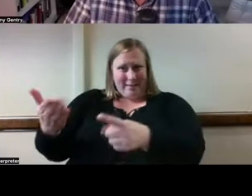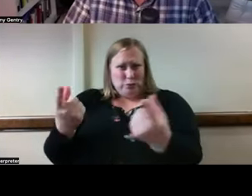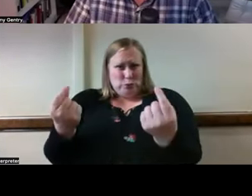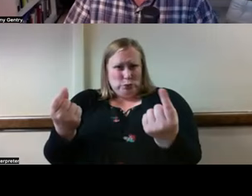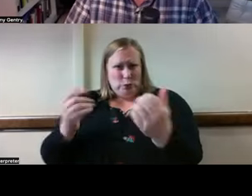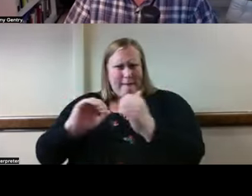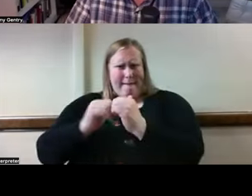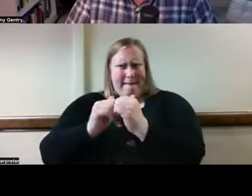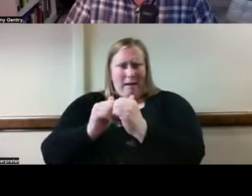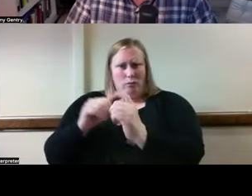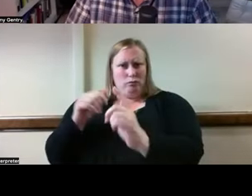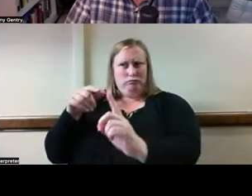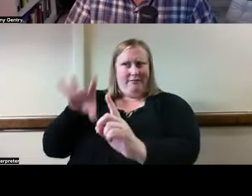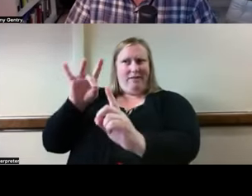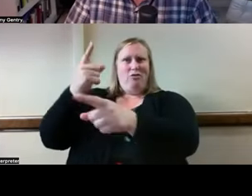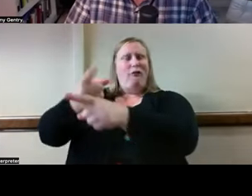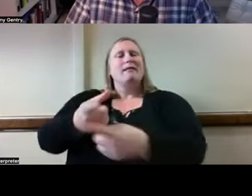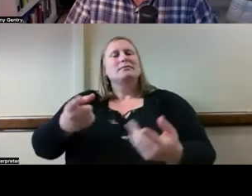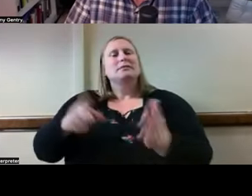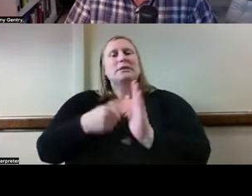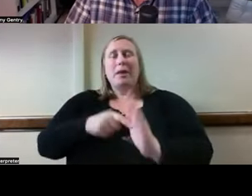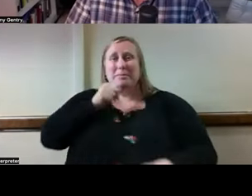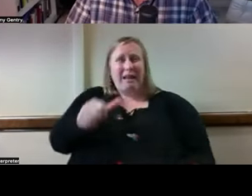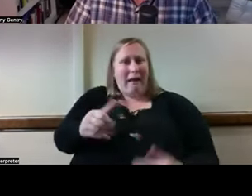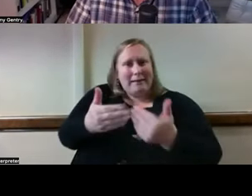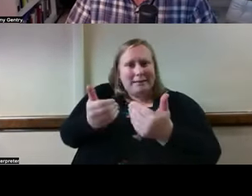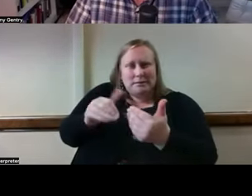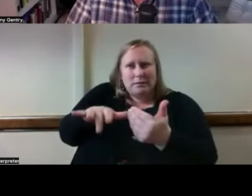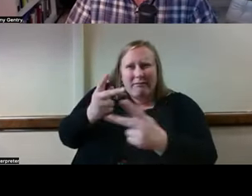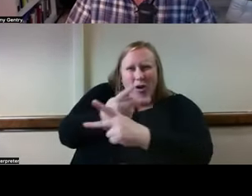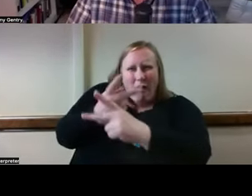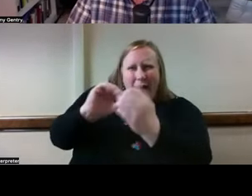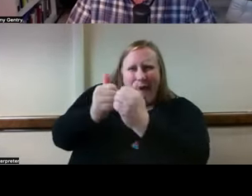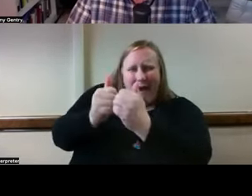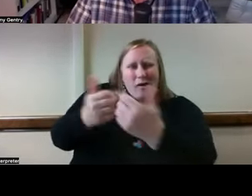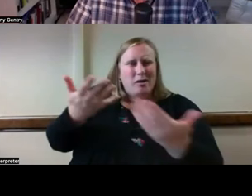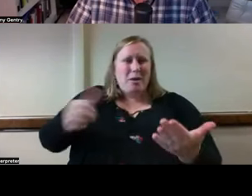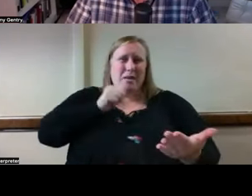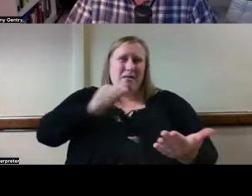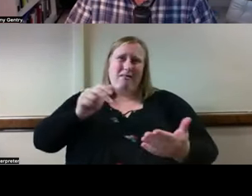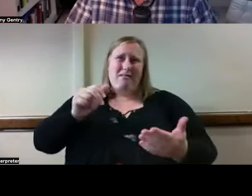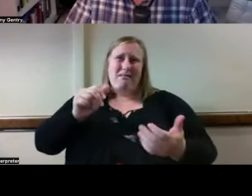The answer is not going to be obvious and there may be less than satisfactory alternatives.